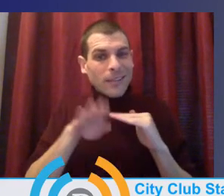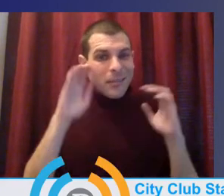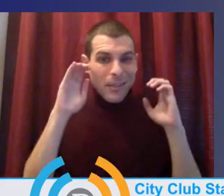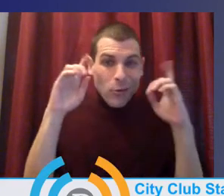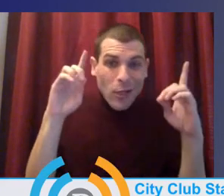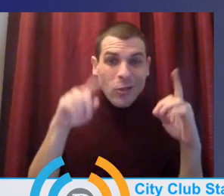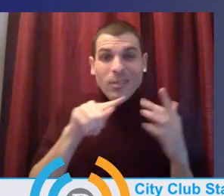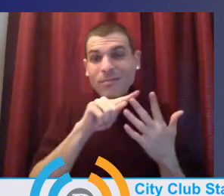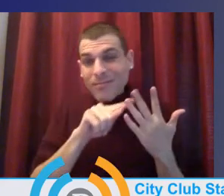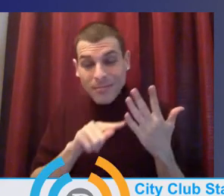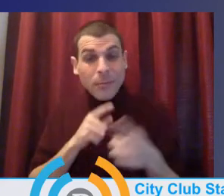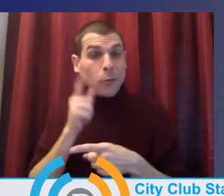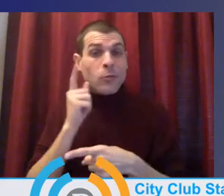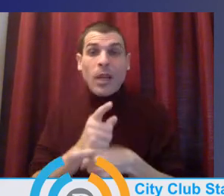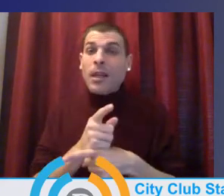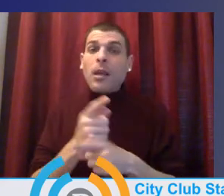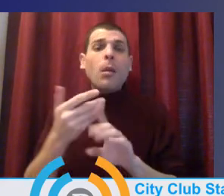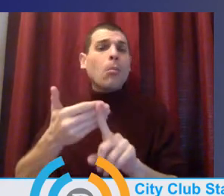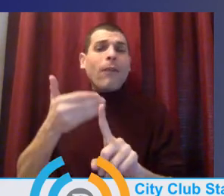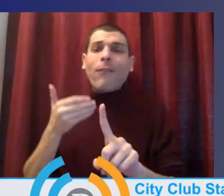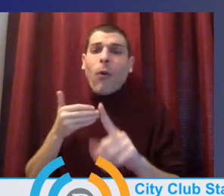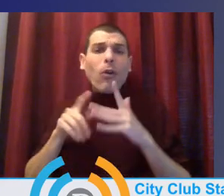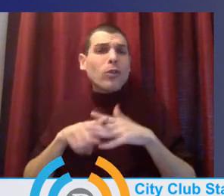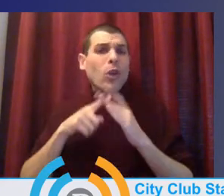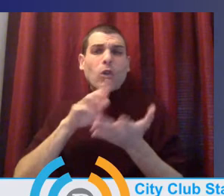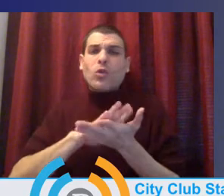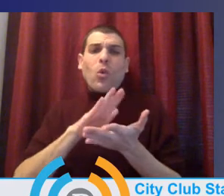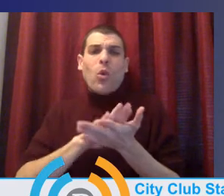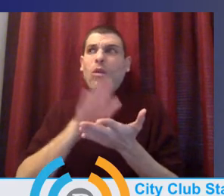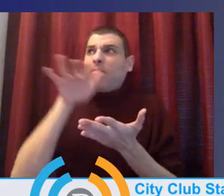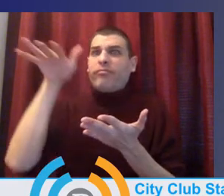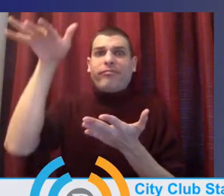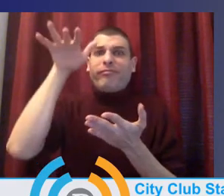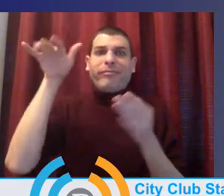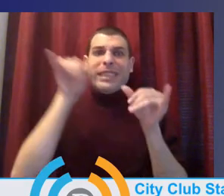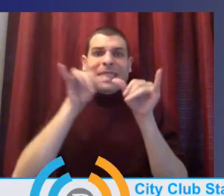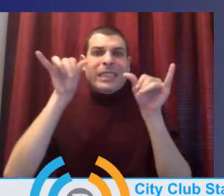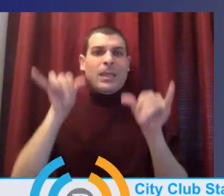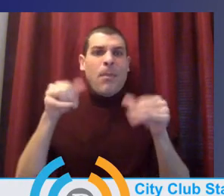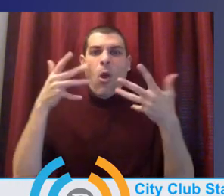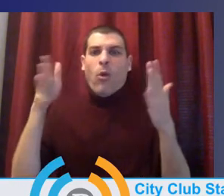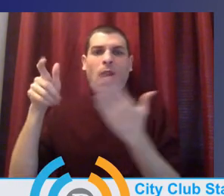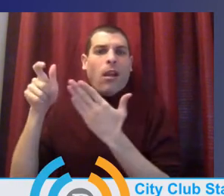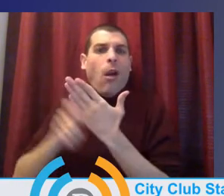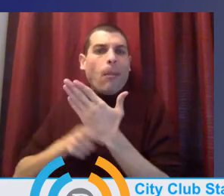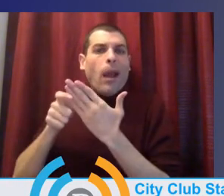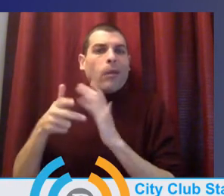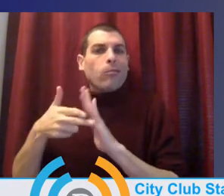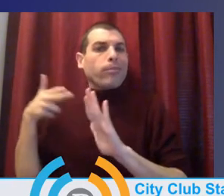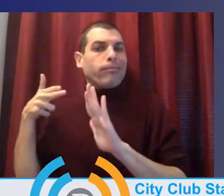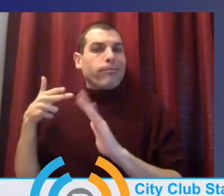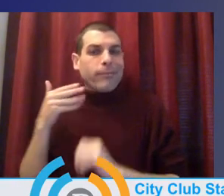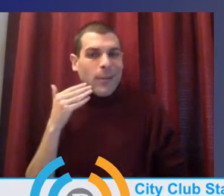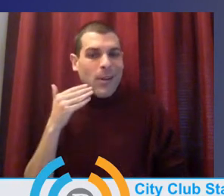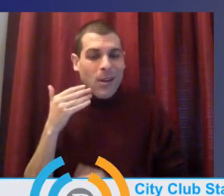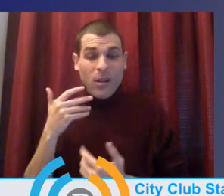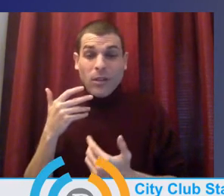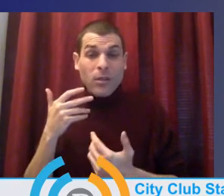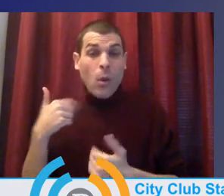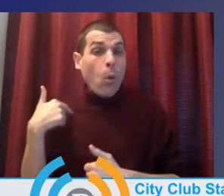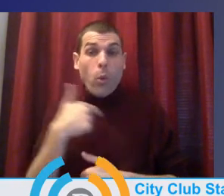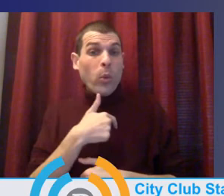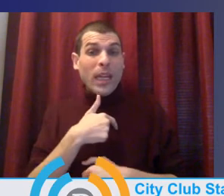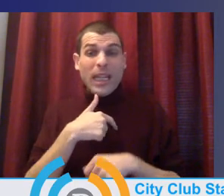have before they start kindergarten. Um, we have not yet built, I think, a system that eliminates that as a predictor and recognizes